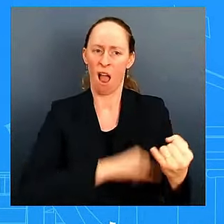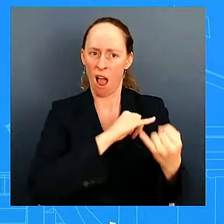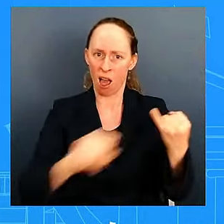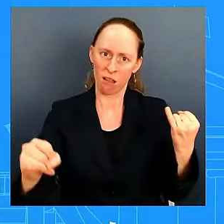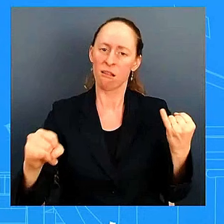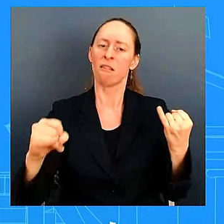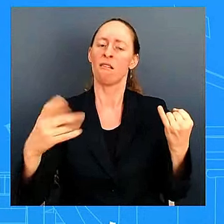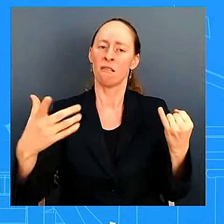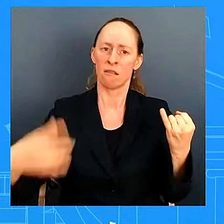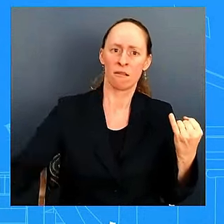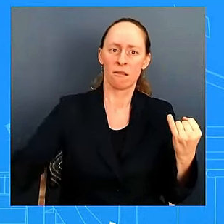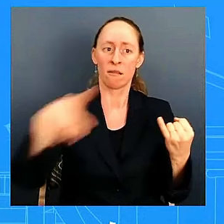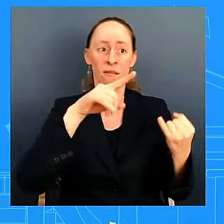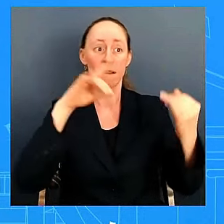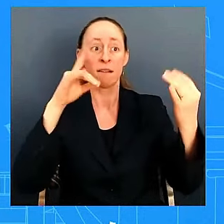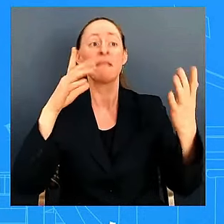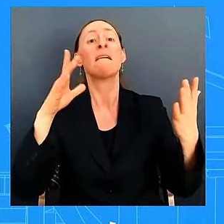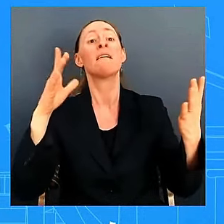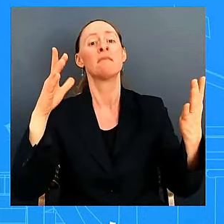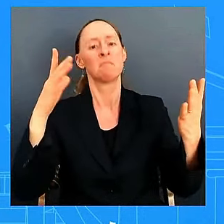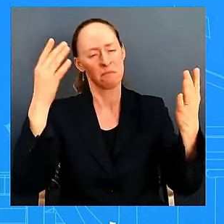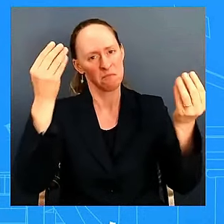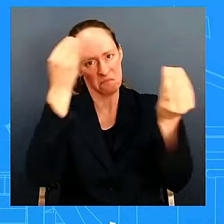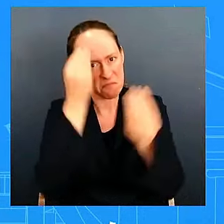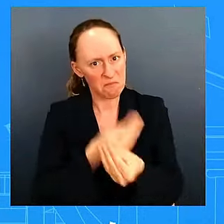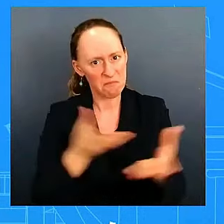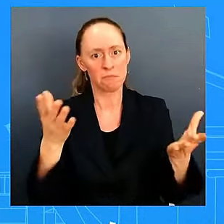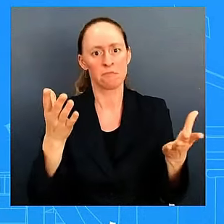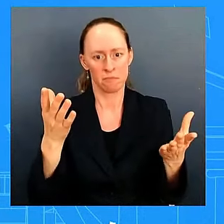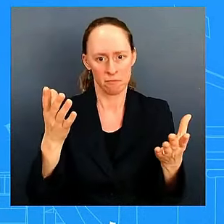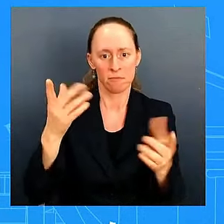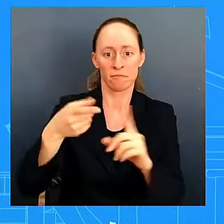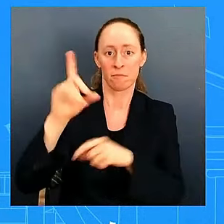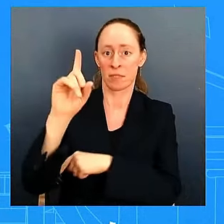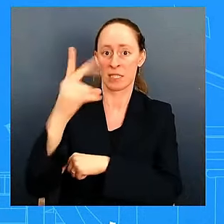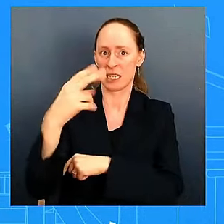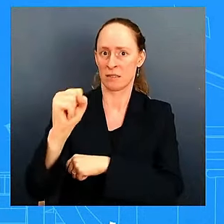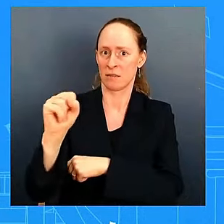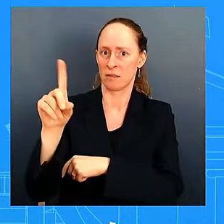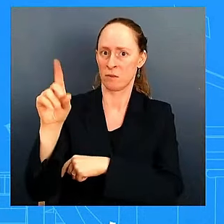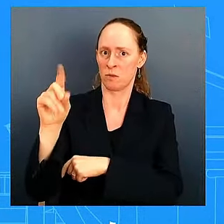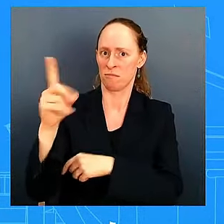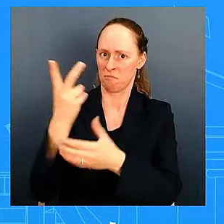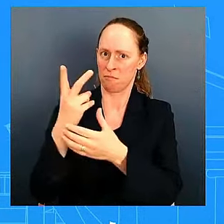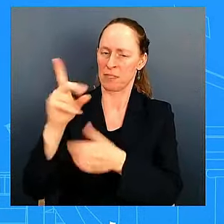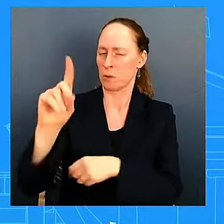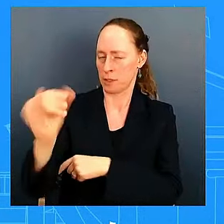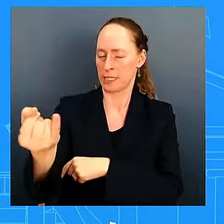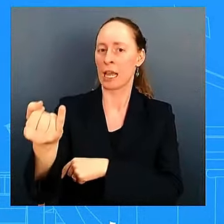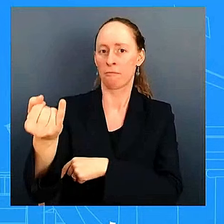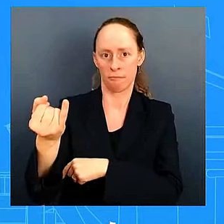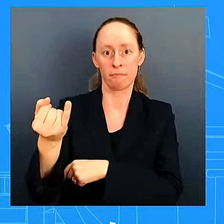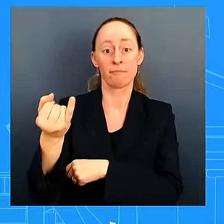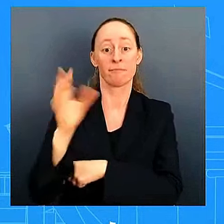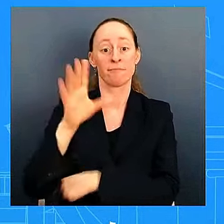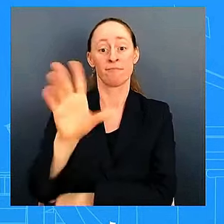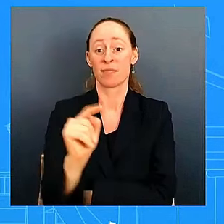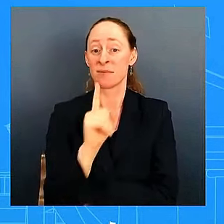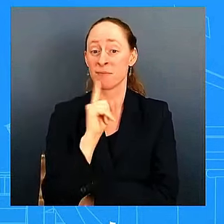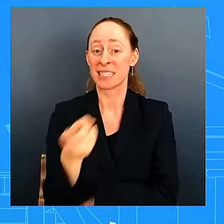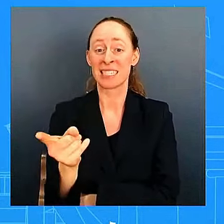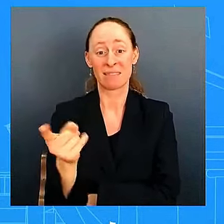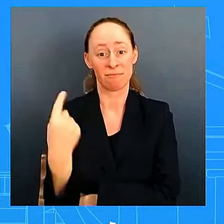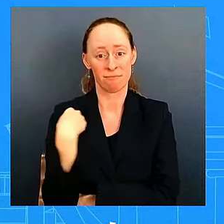but we actually want to do this a different way we do we want to do it in a bipartisan legislative